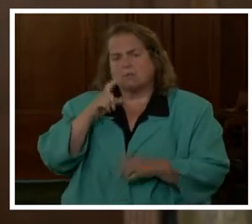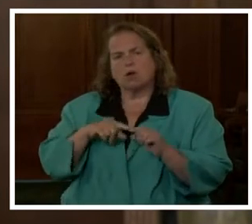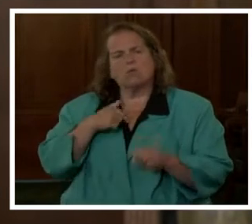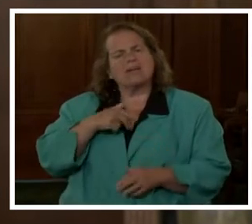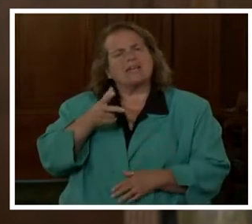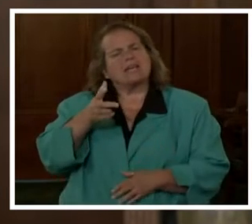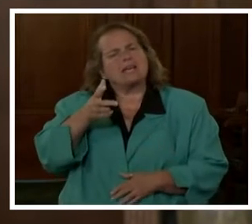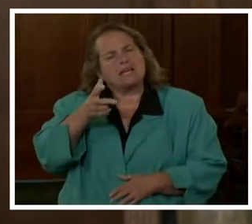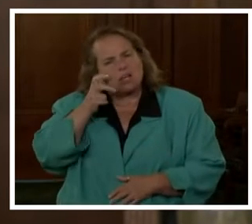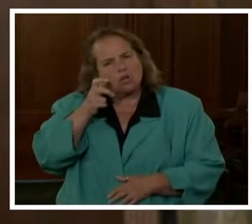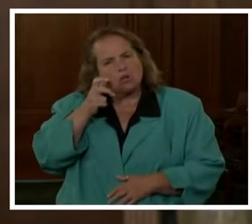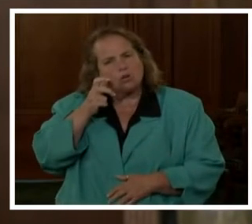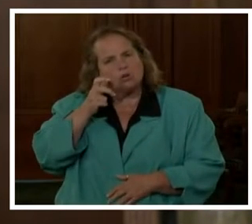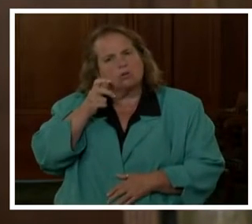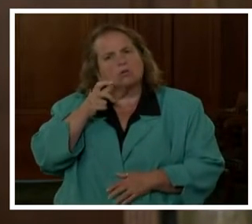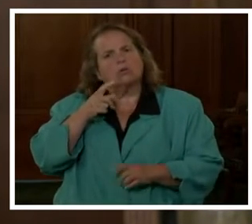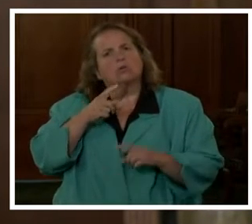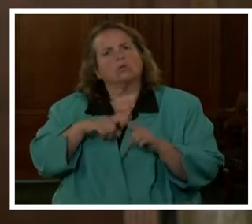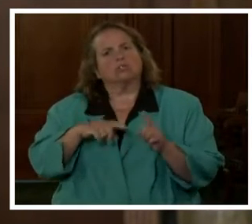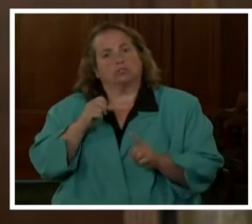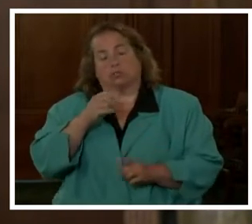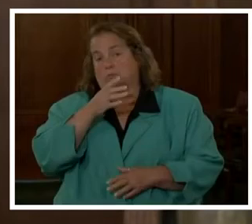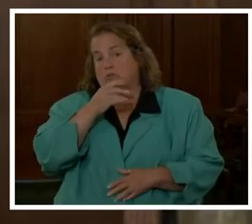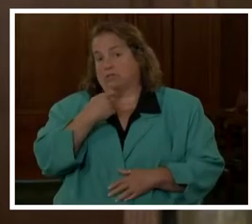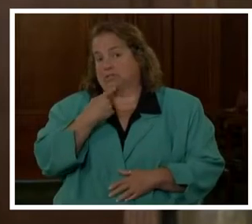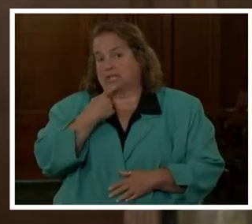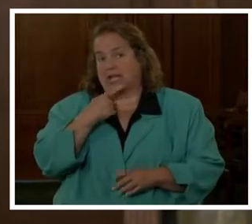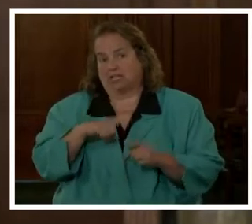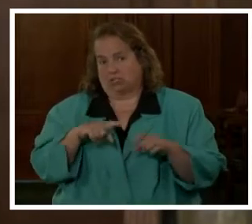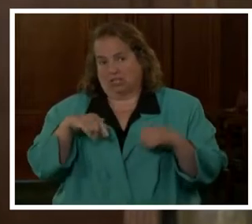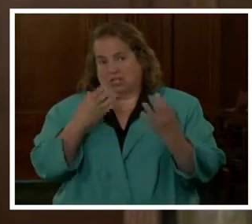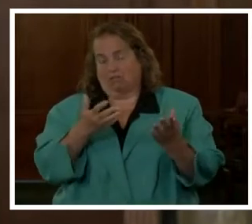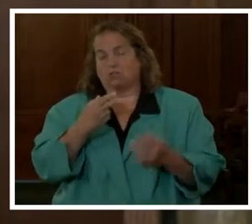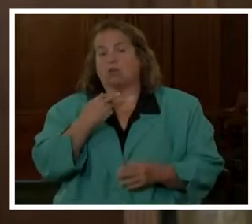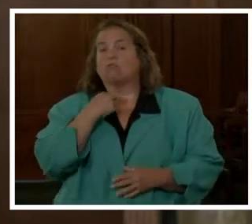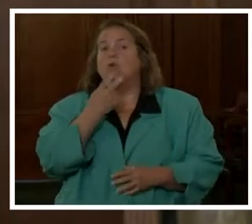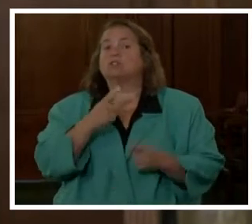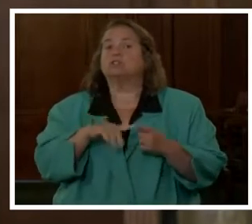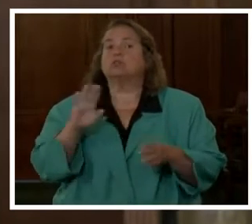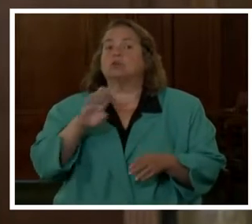hear hear Tamika as she gives voice to her daughter.